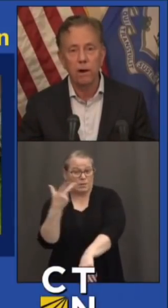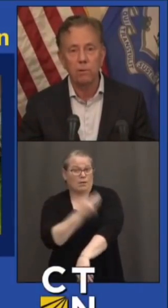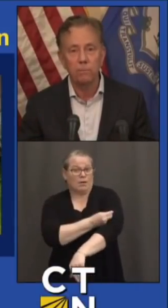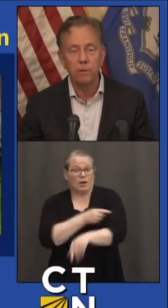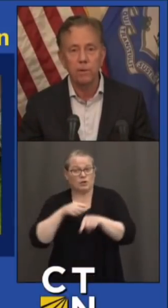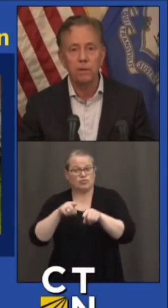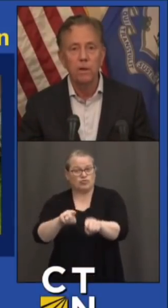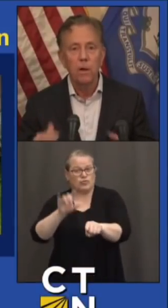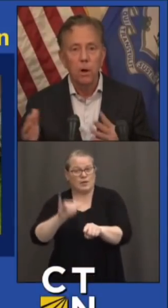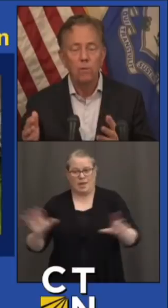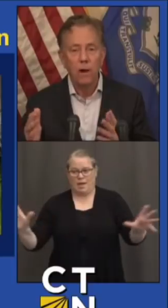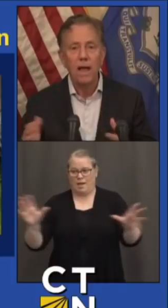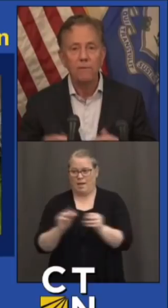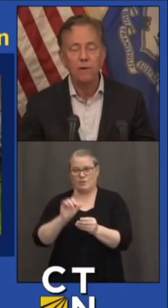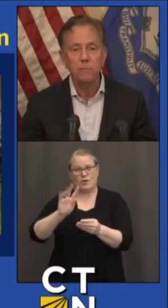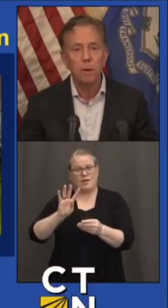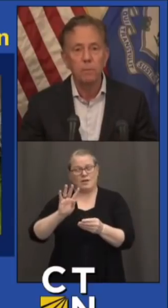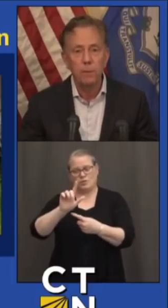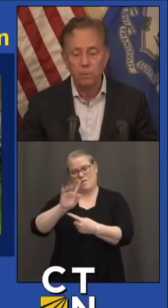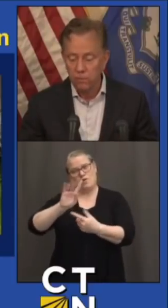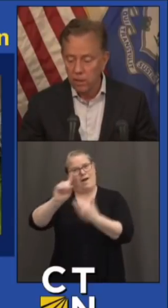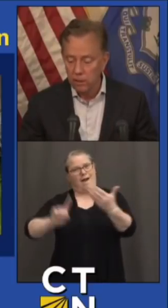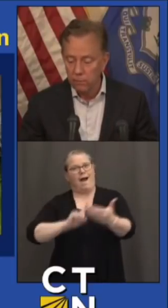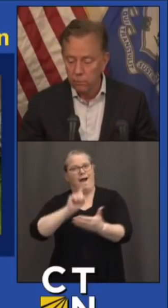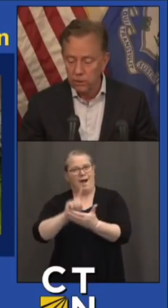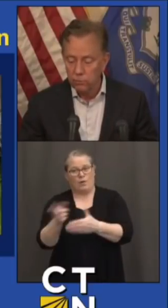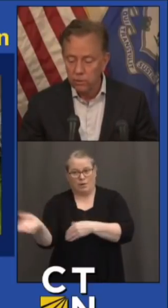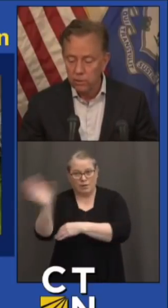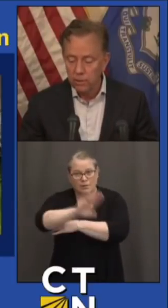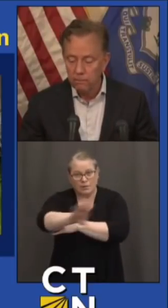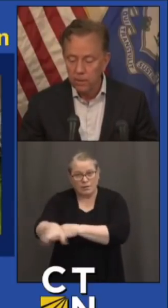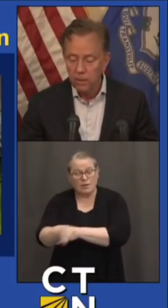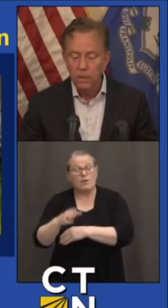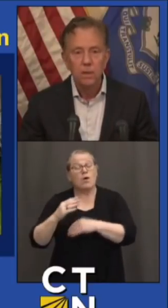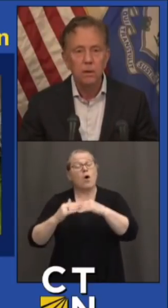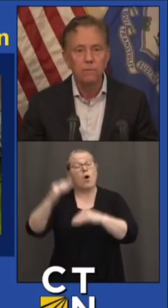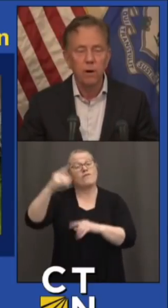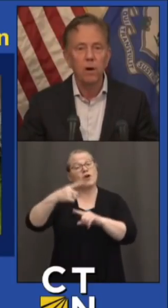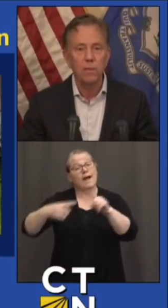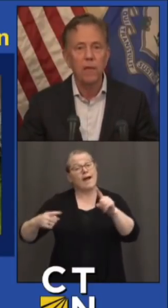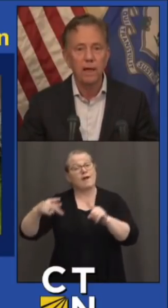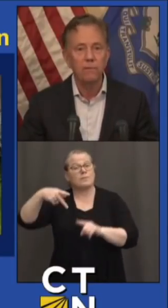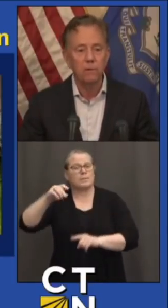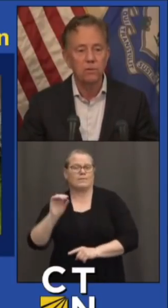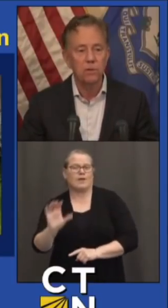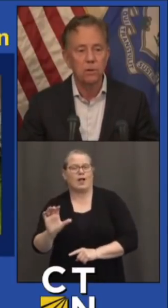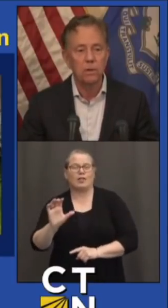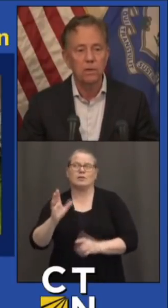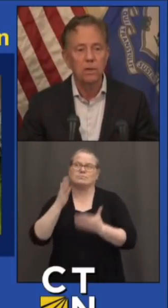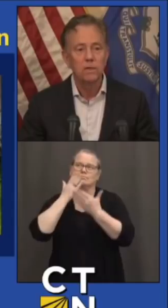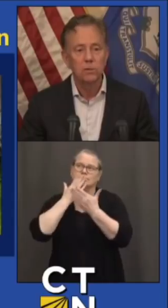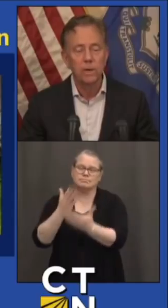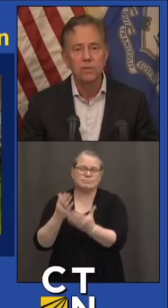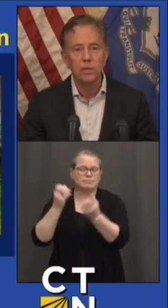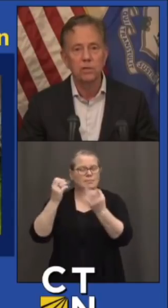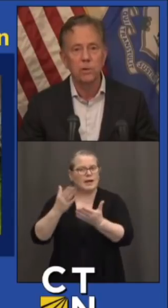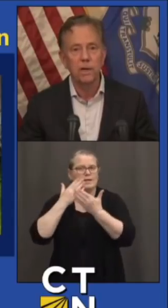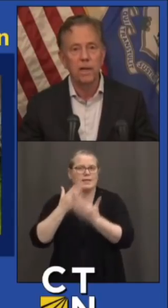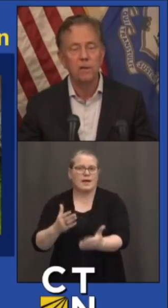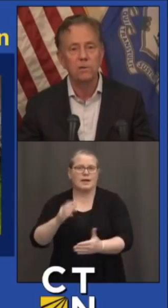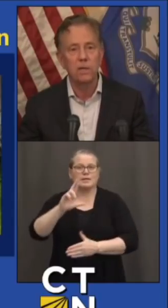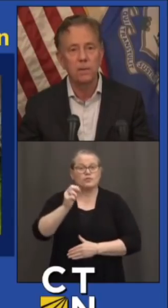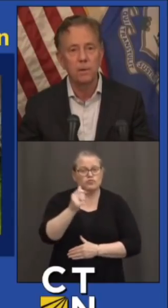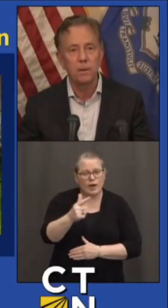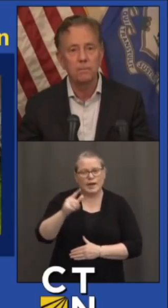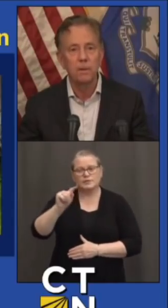24-hour period, over half of them people of color, for which we're, you know, very thankful. So to Reg and the